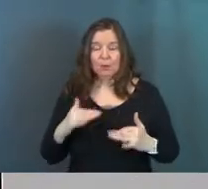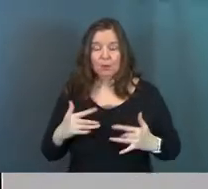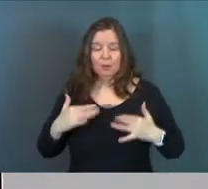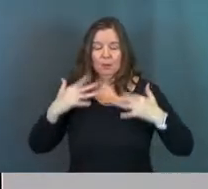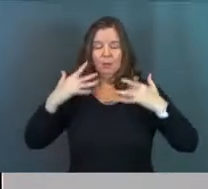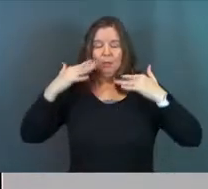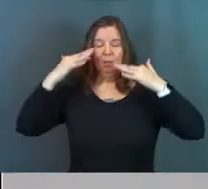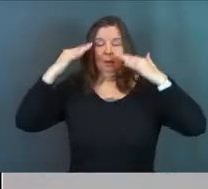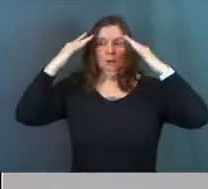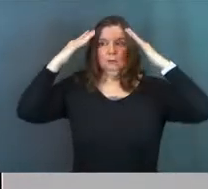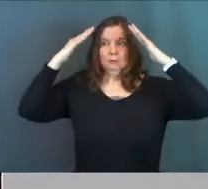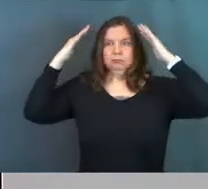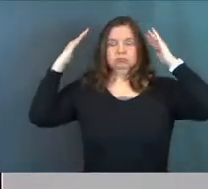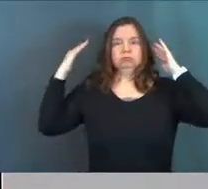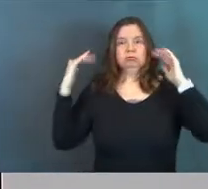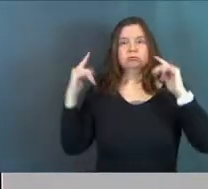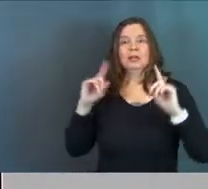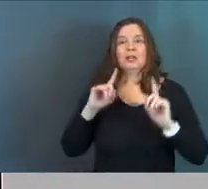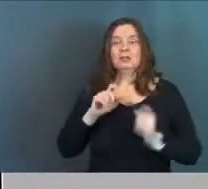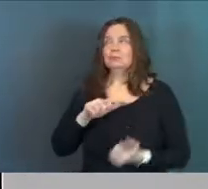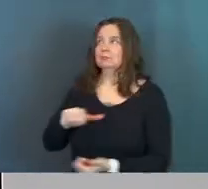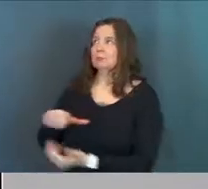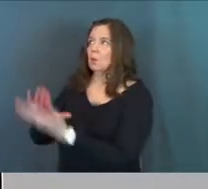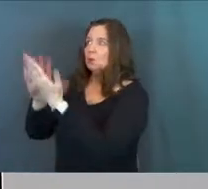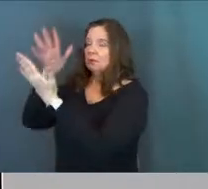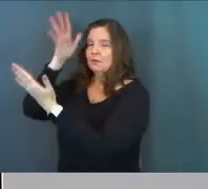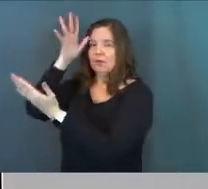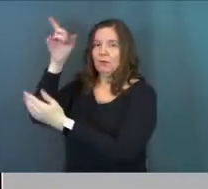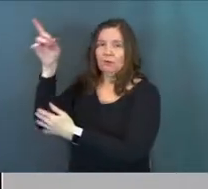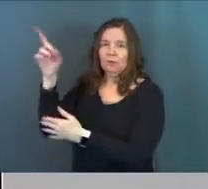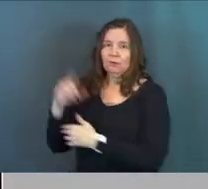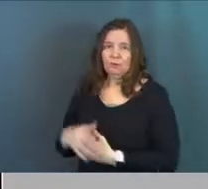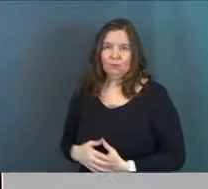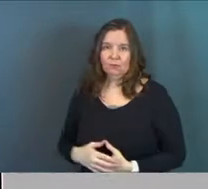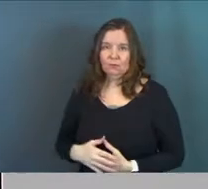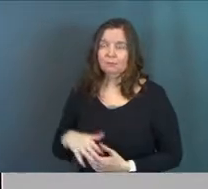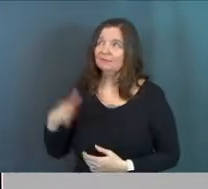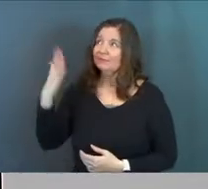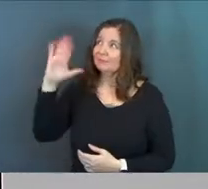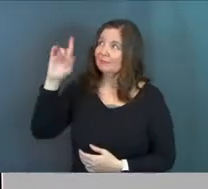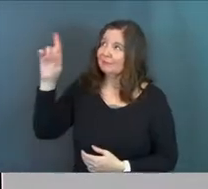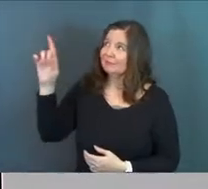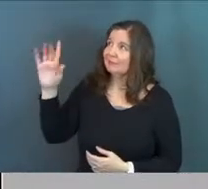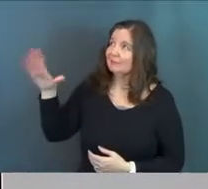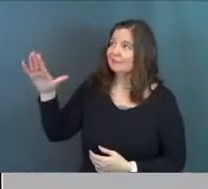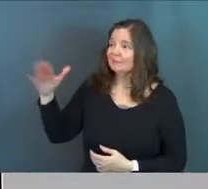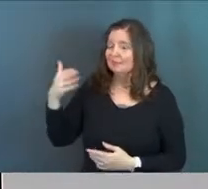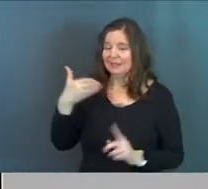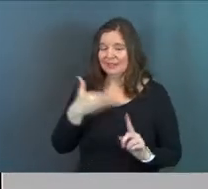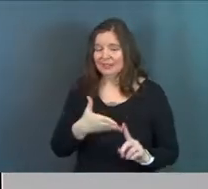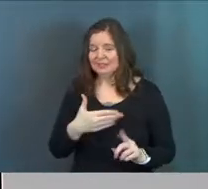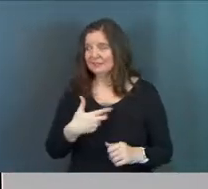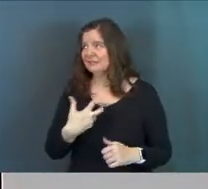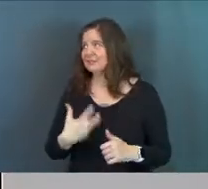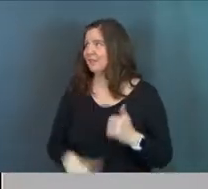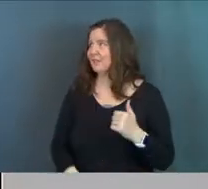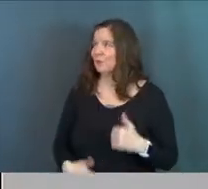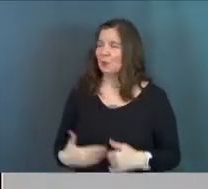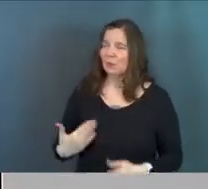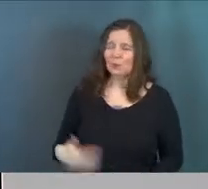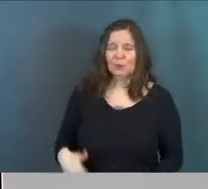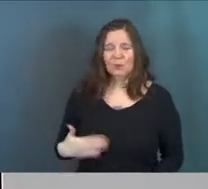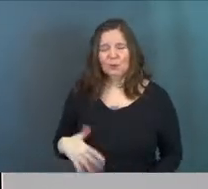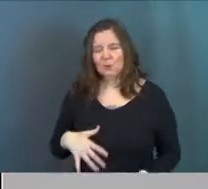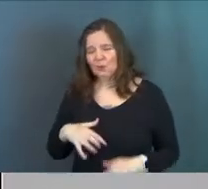really hard or we're nervous about what's coming is he goes to the father. He says, God, this is going to be really, really hard.